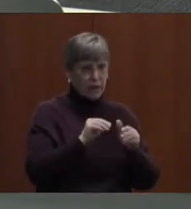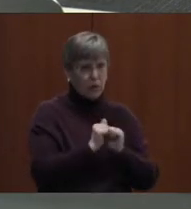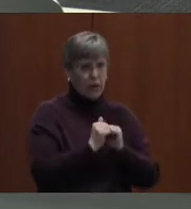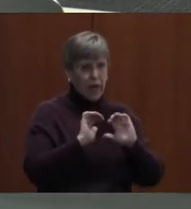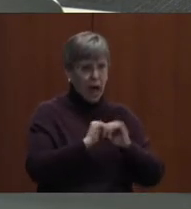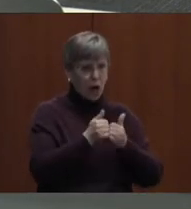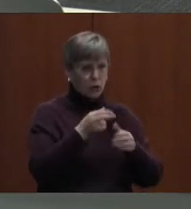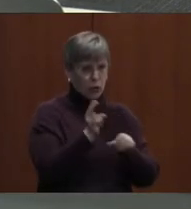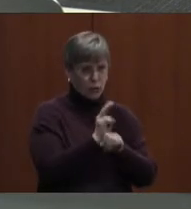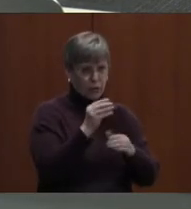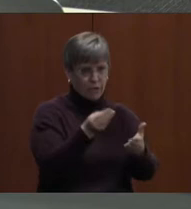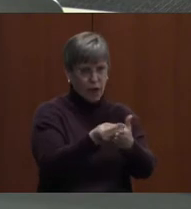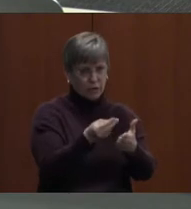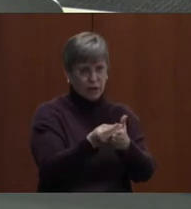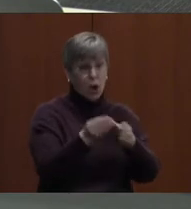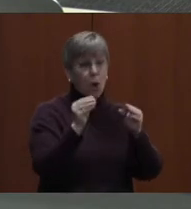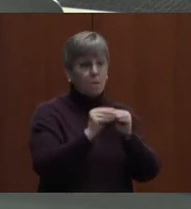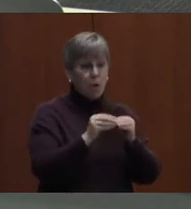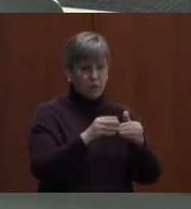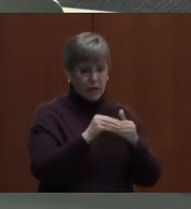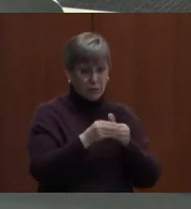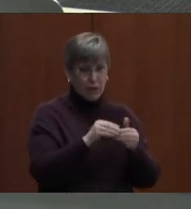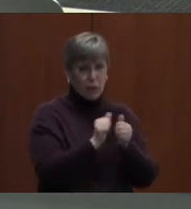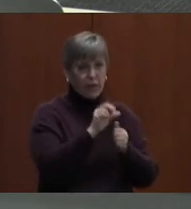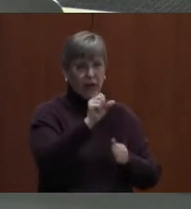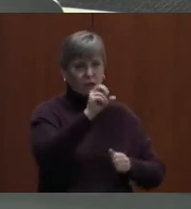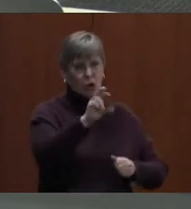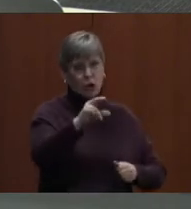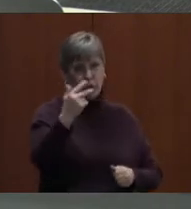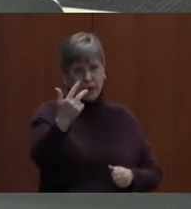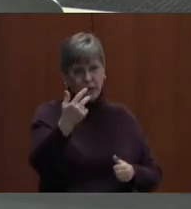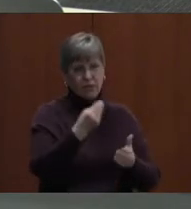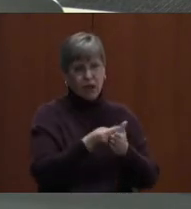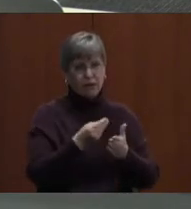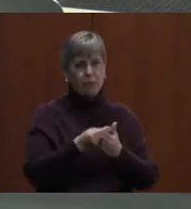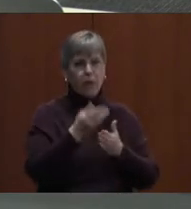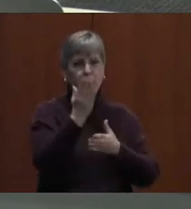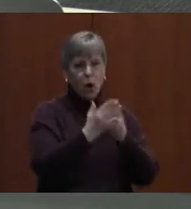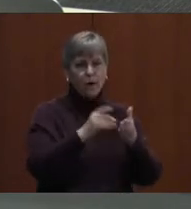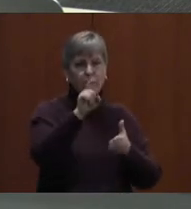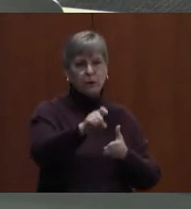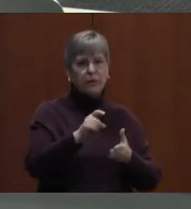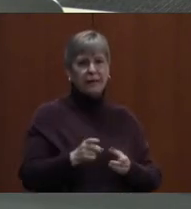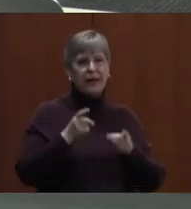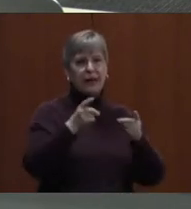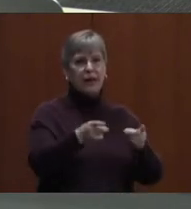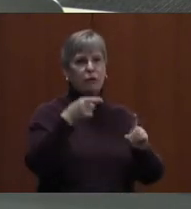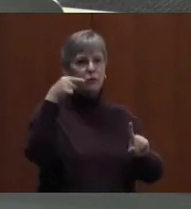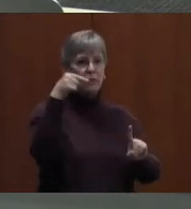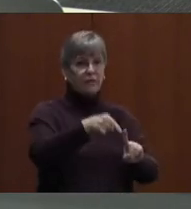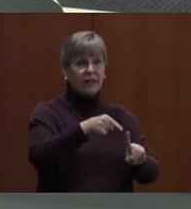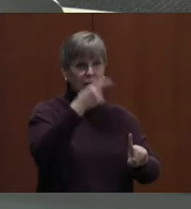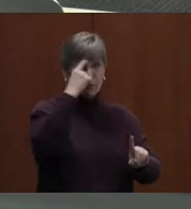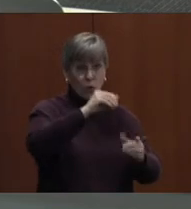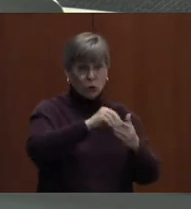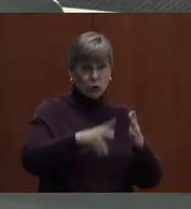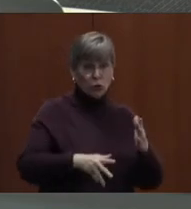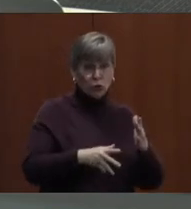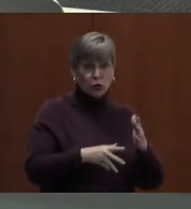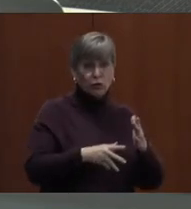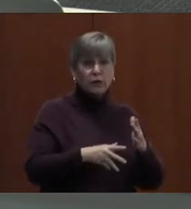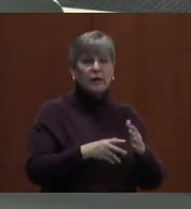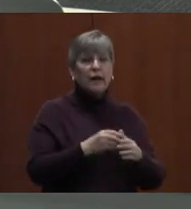we use those funds. More flexibility with the ESSER III funds. There's a portion that has to be dedicated specifically to student growth, student